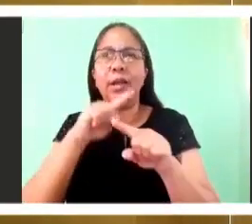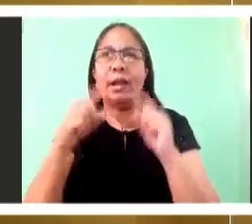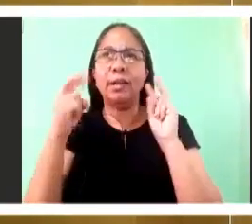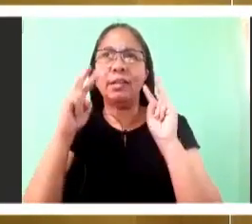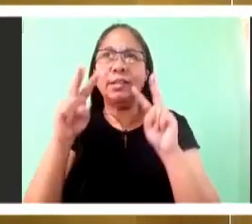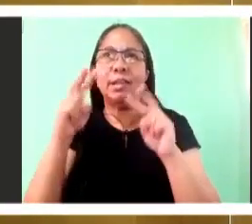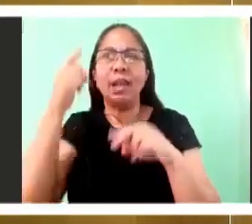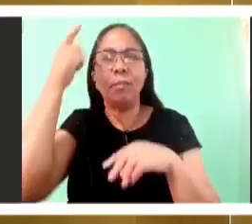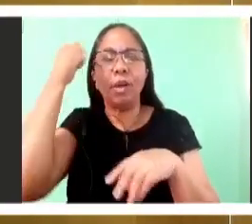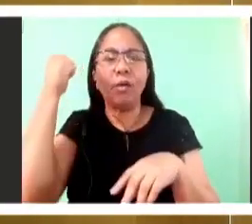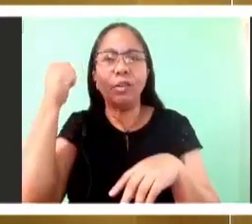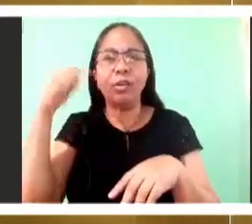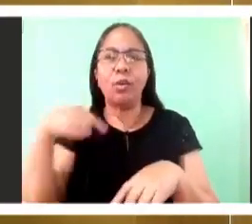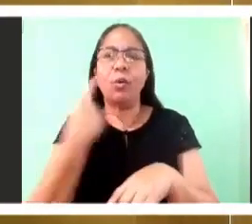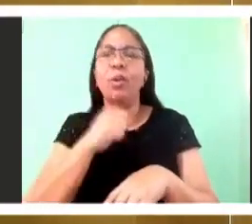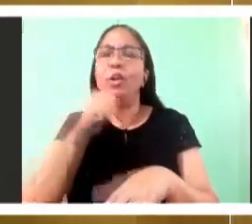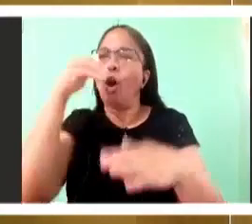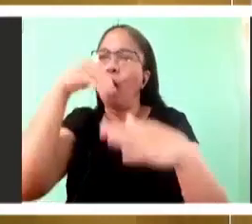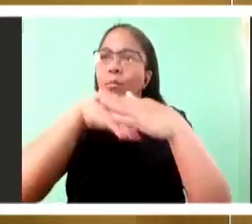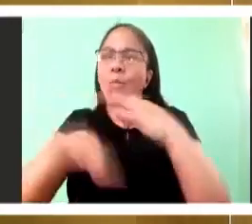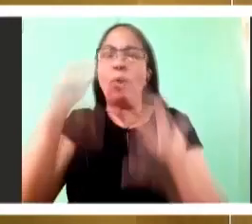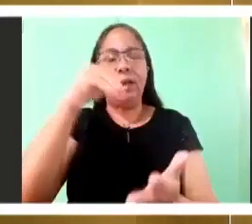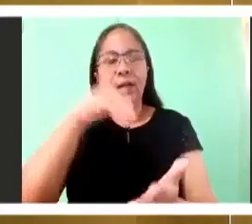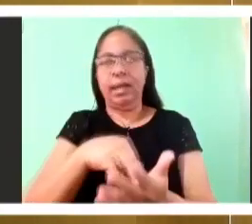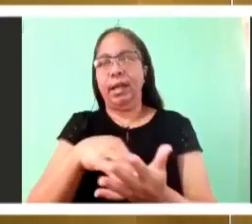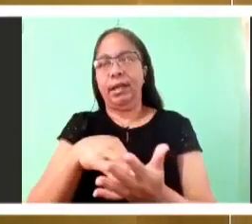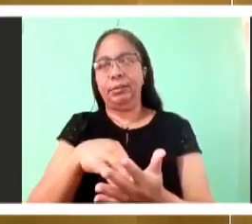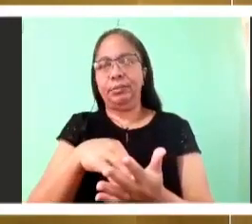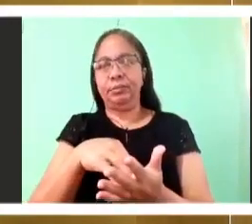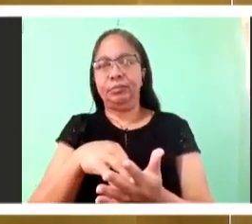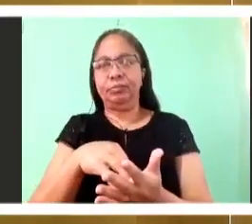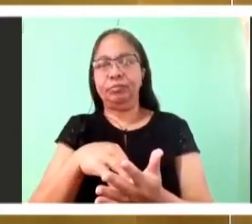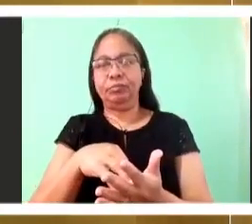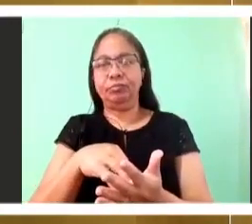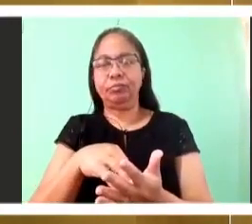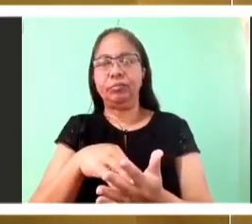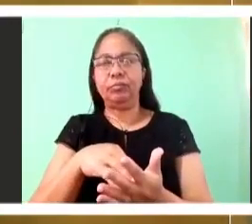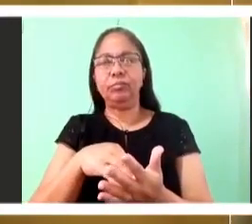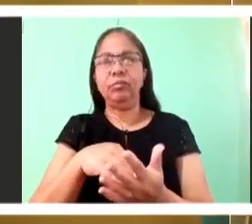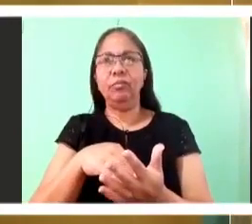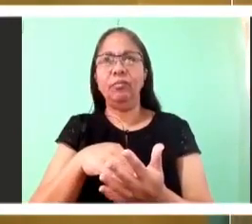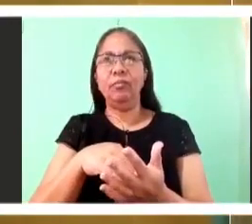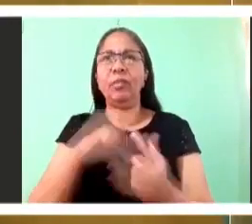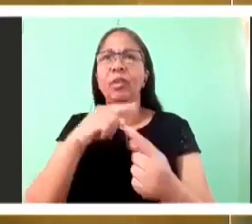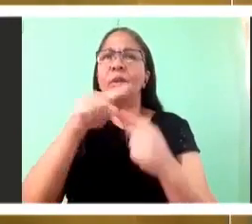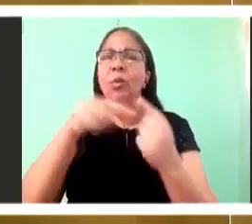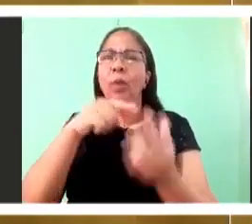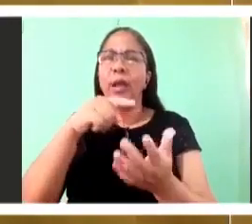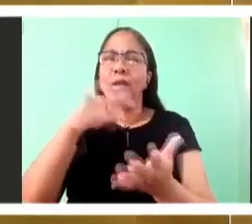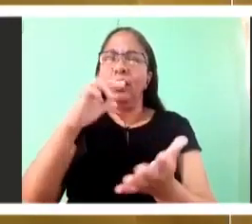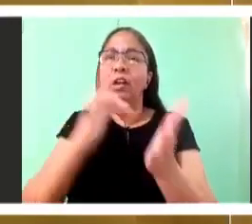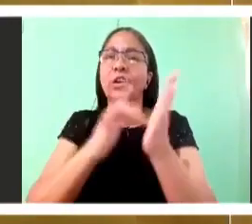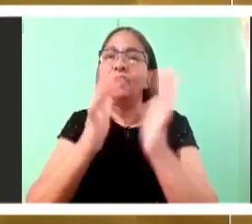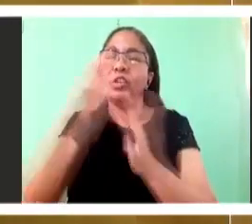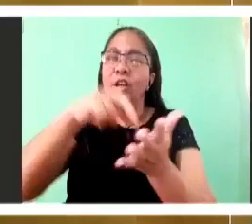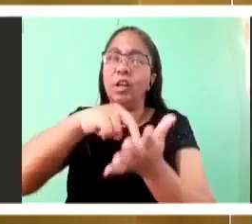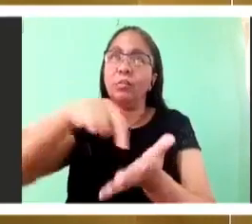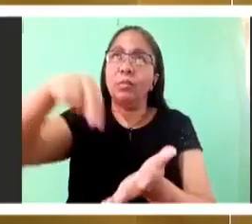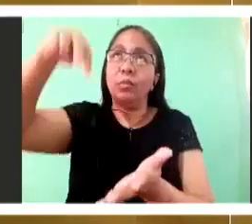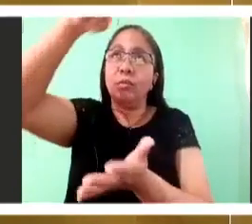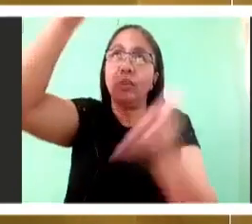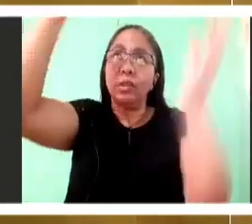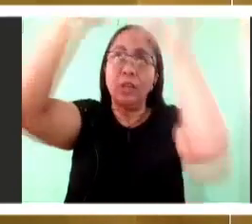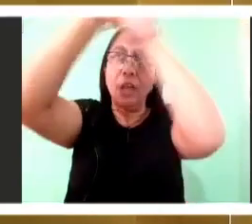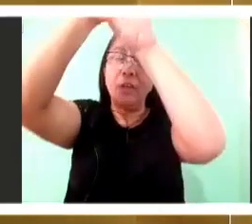up into heaven and we understand that, then the mystery of the Eucharist and the bread of life will become much